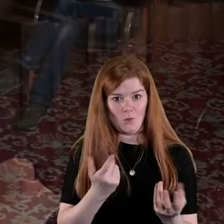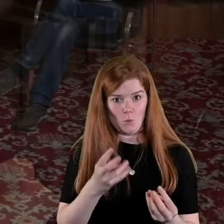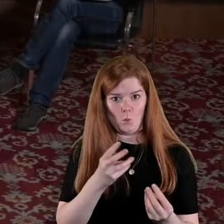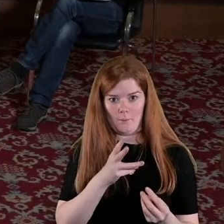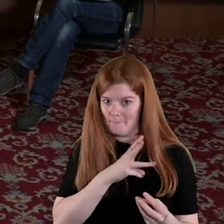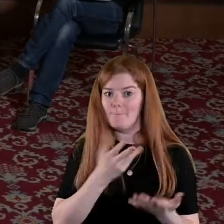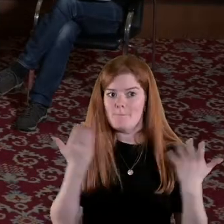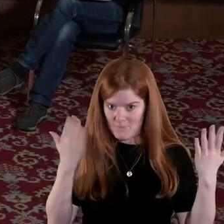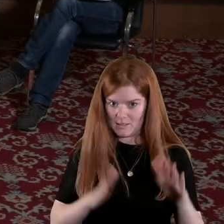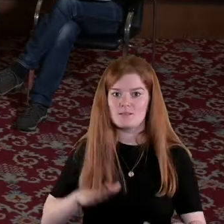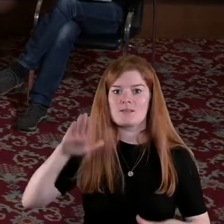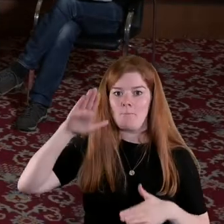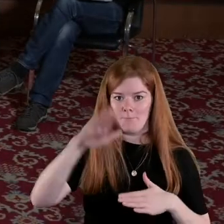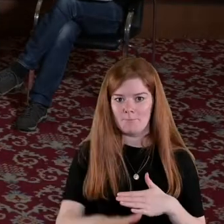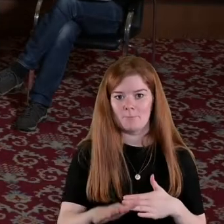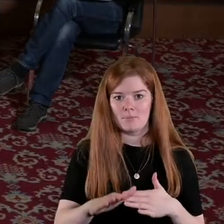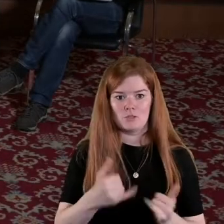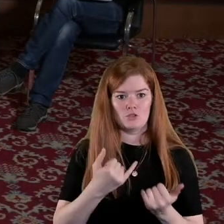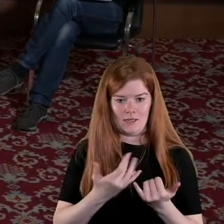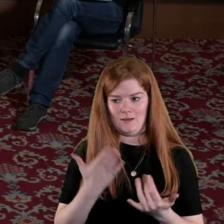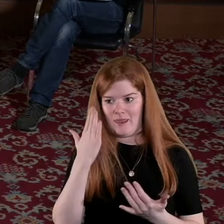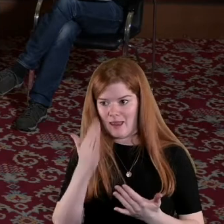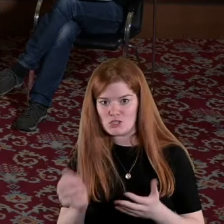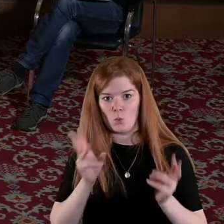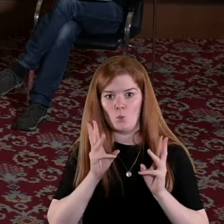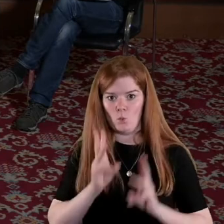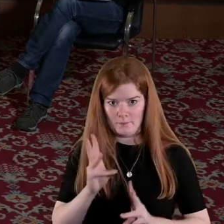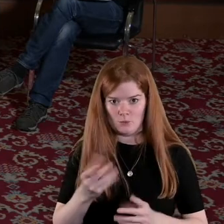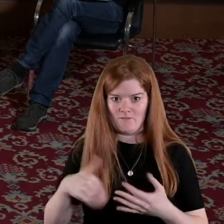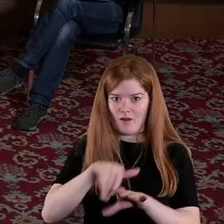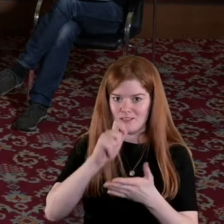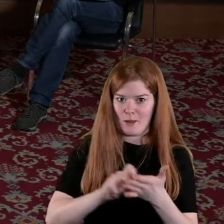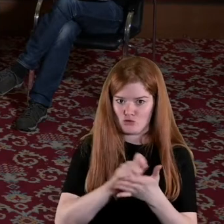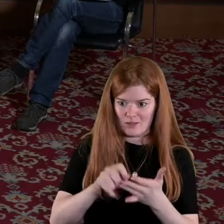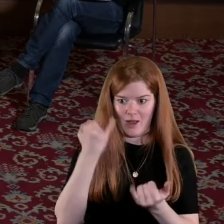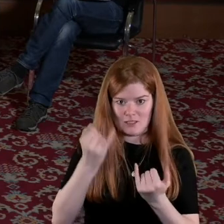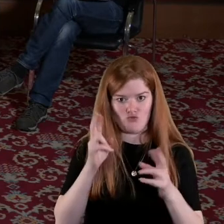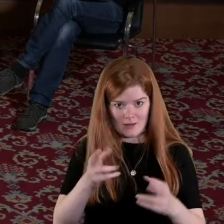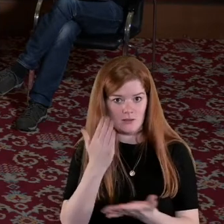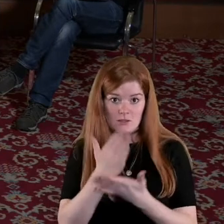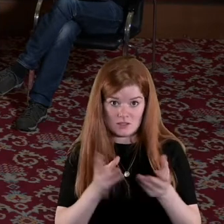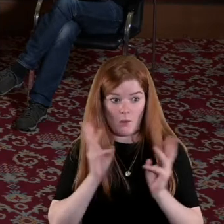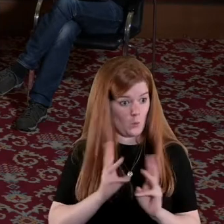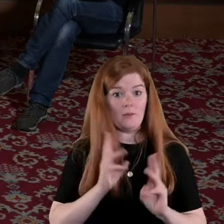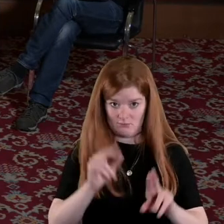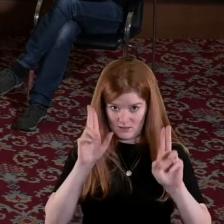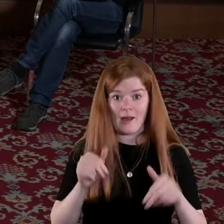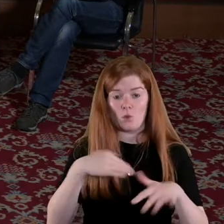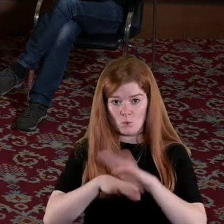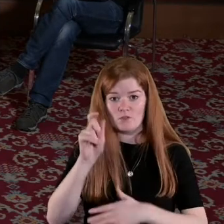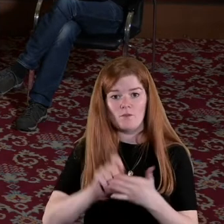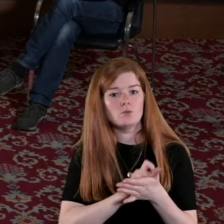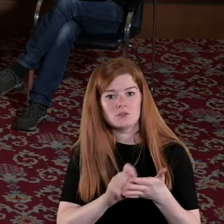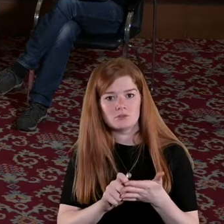significant step in terms of extending the idea of democracy the idea that some women initially could actually vote